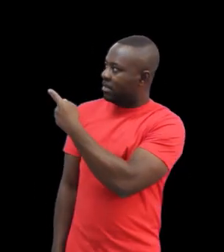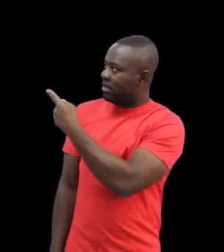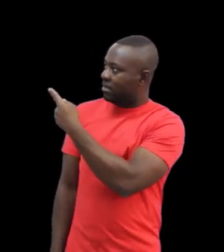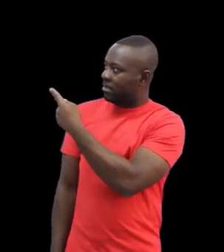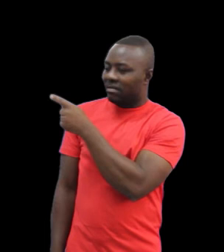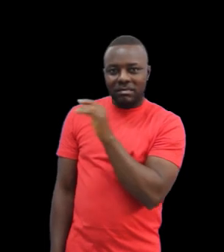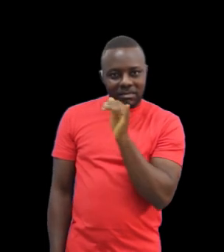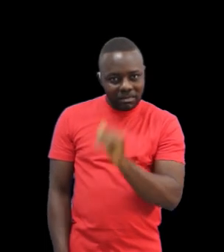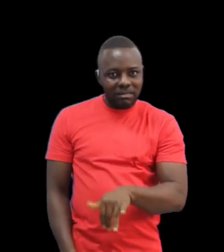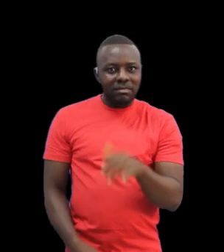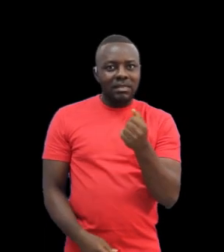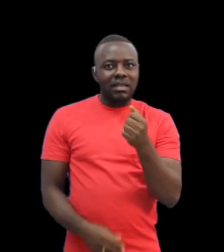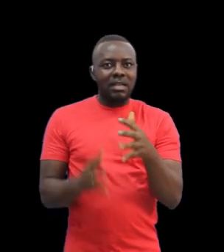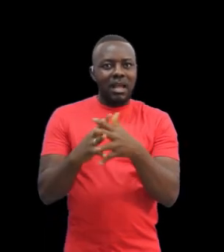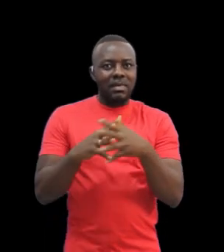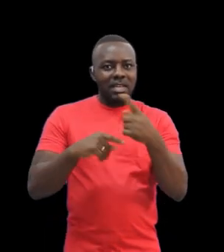Africa.